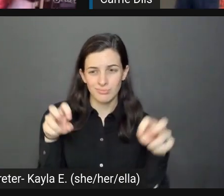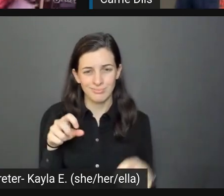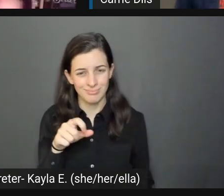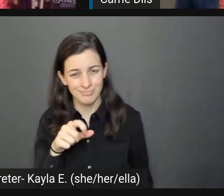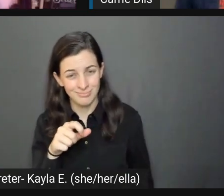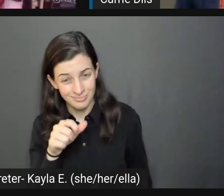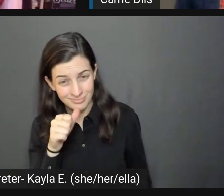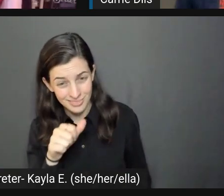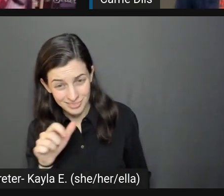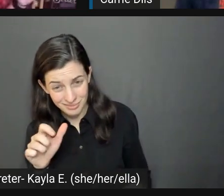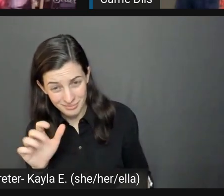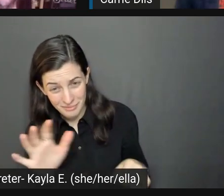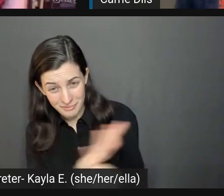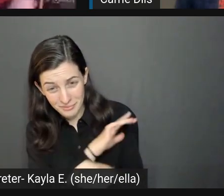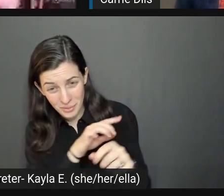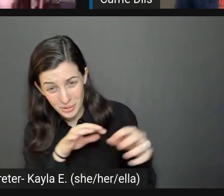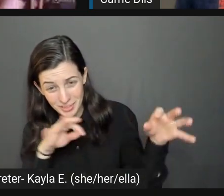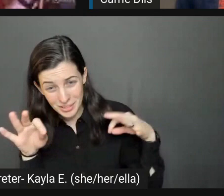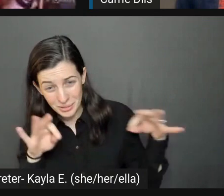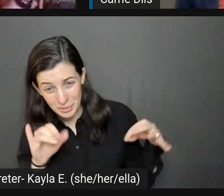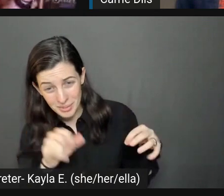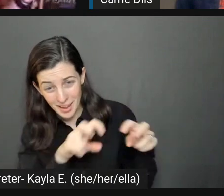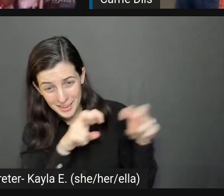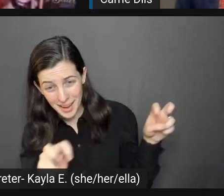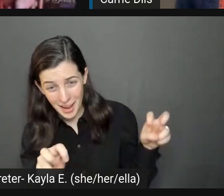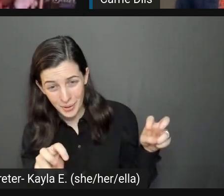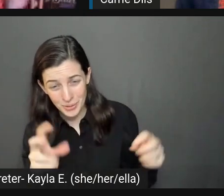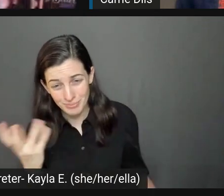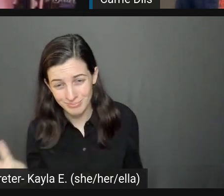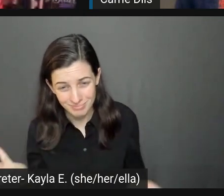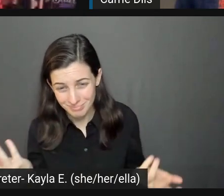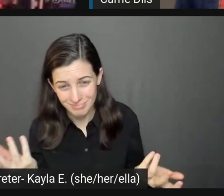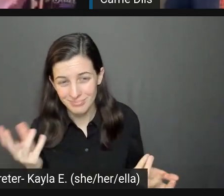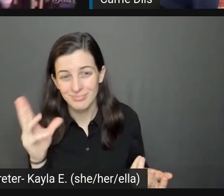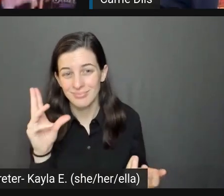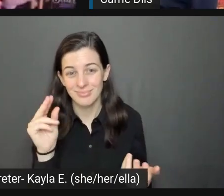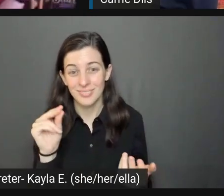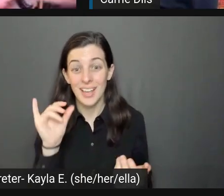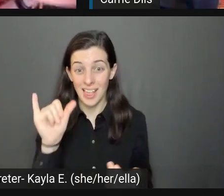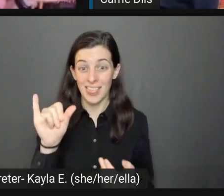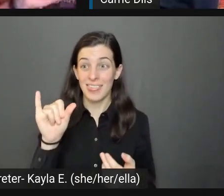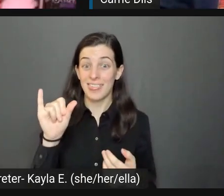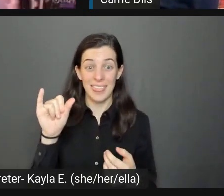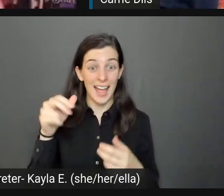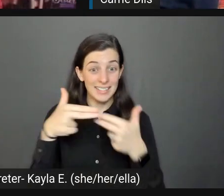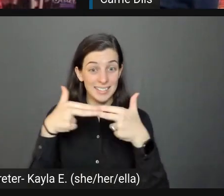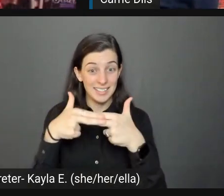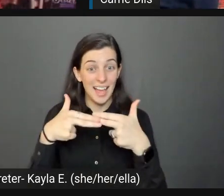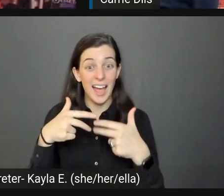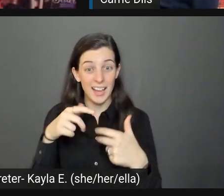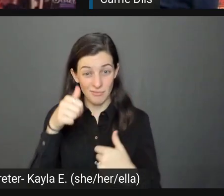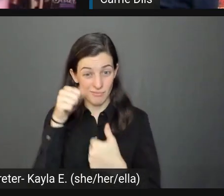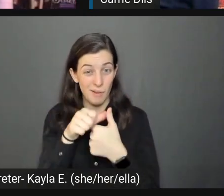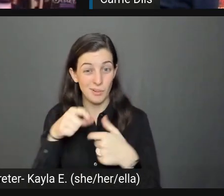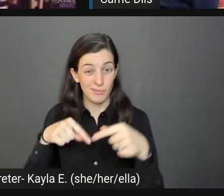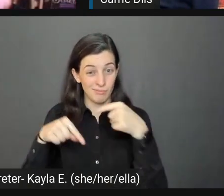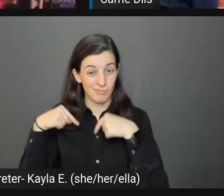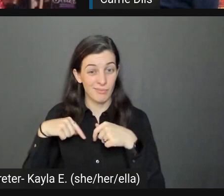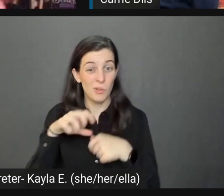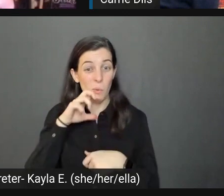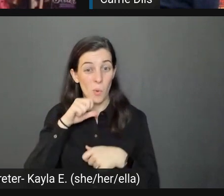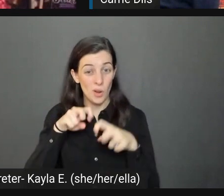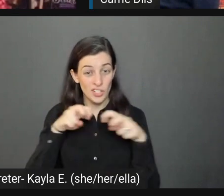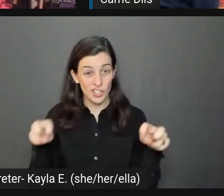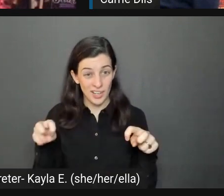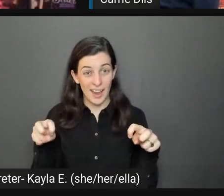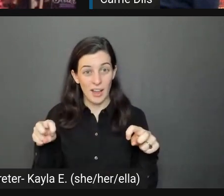yeah, like I said, the whole this actually that slide is birthed out of this question that happened the last time I gave this. So last time